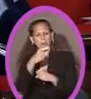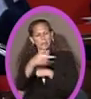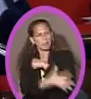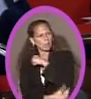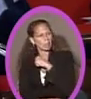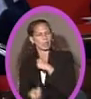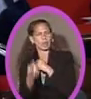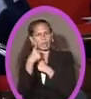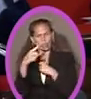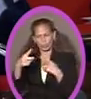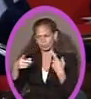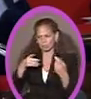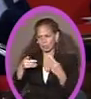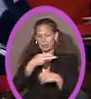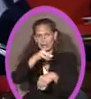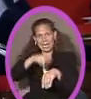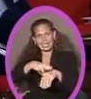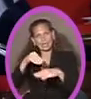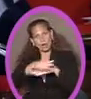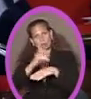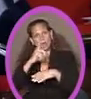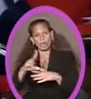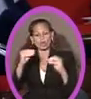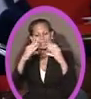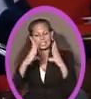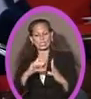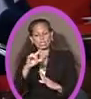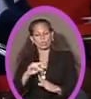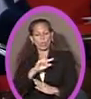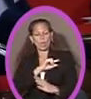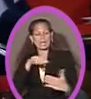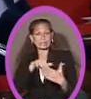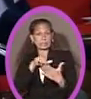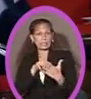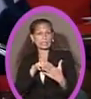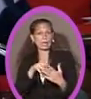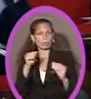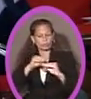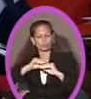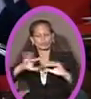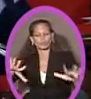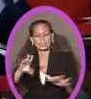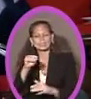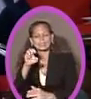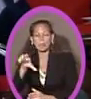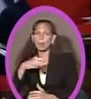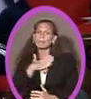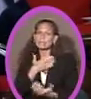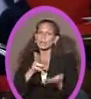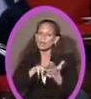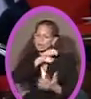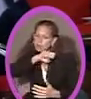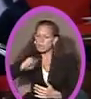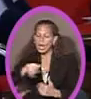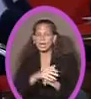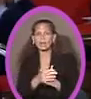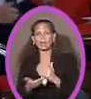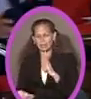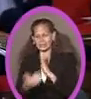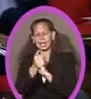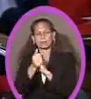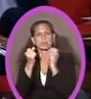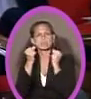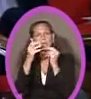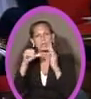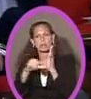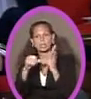employees, as described by the National Council for Teacher Quality study released in December. Please send it back. The attachments in the many pages